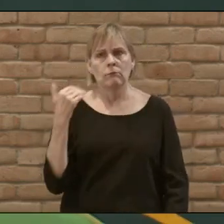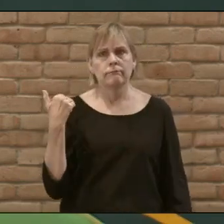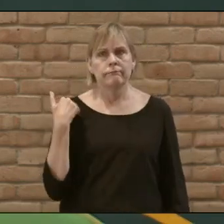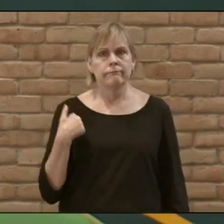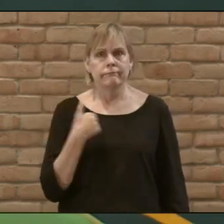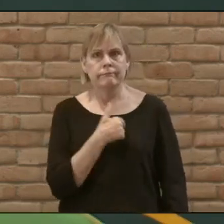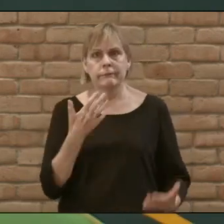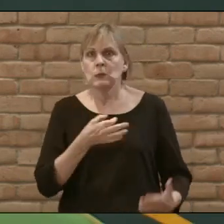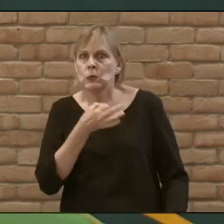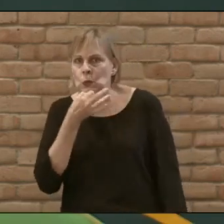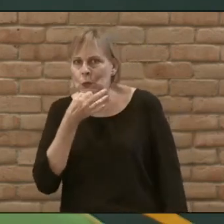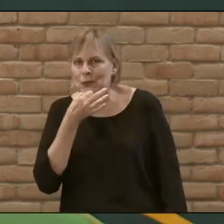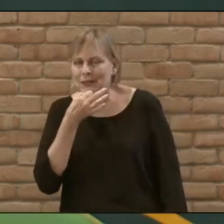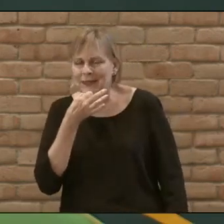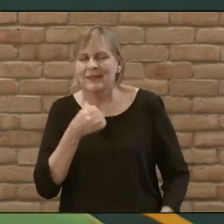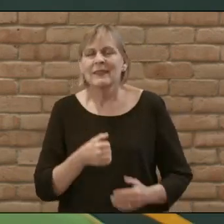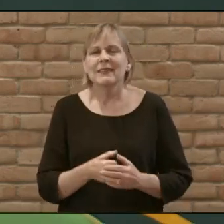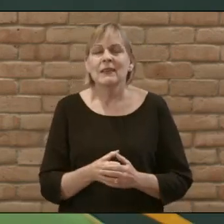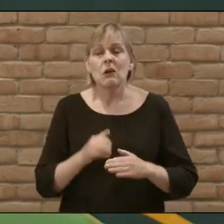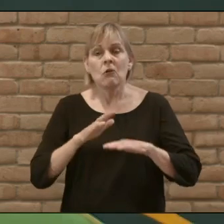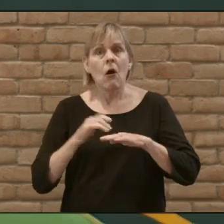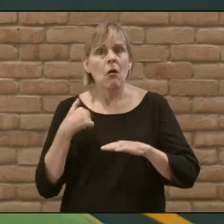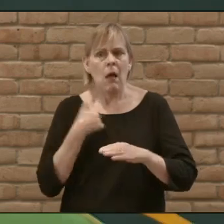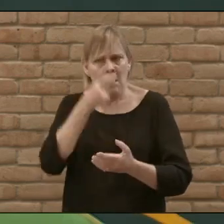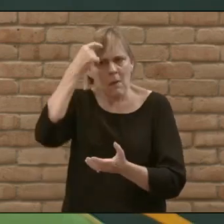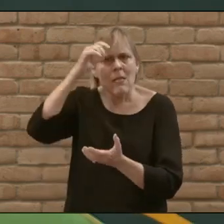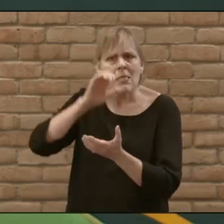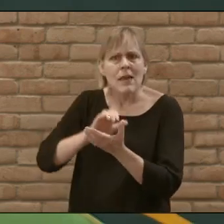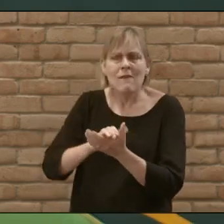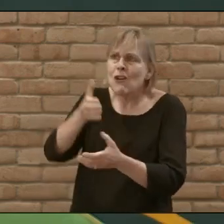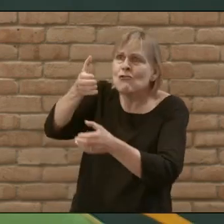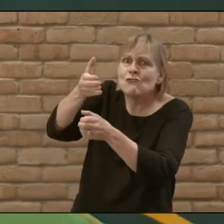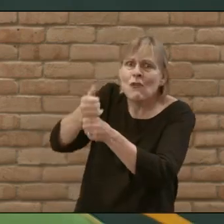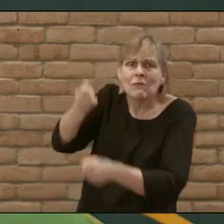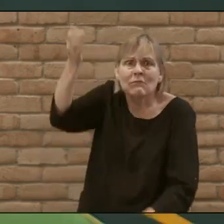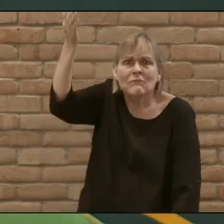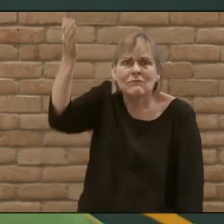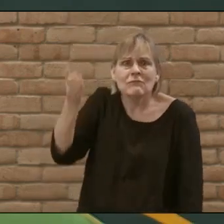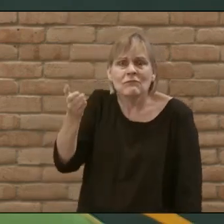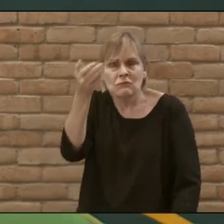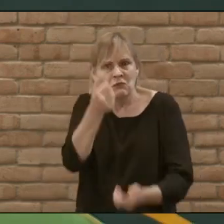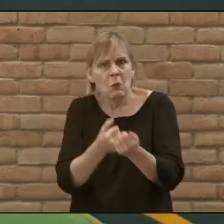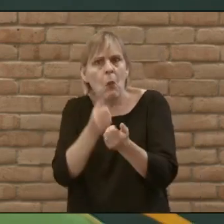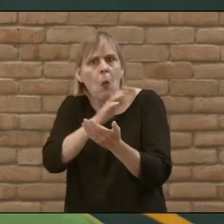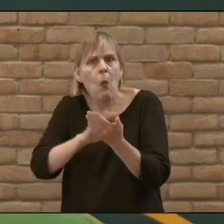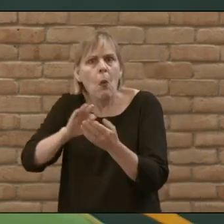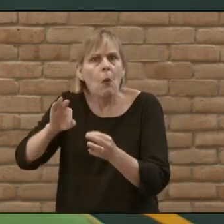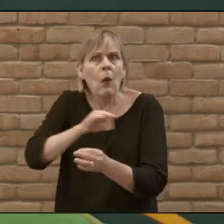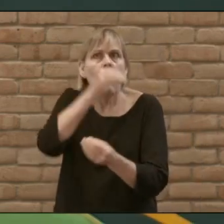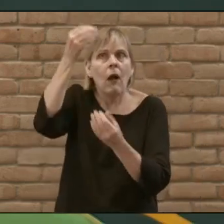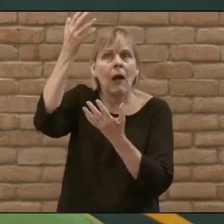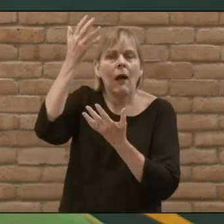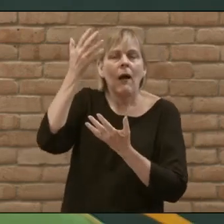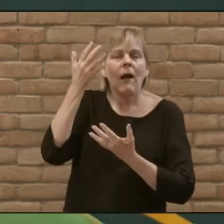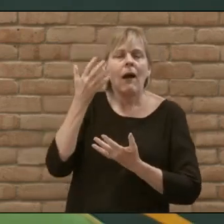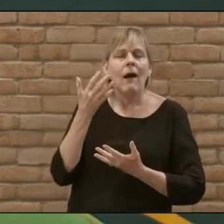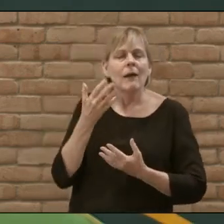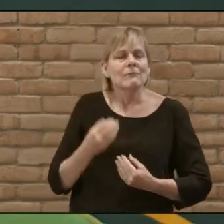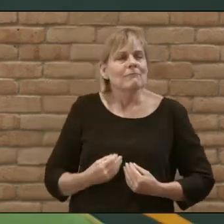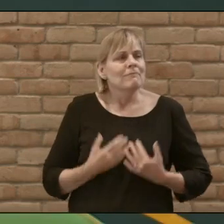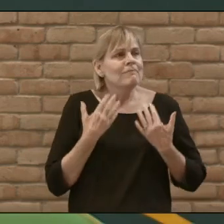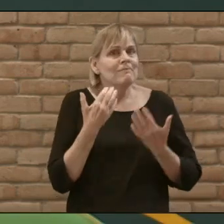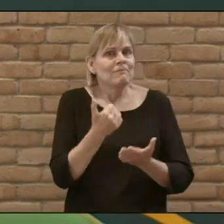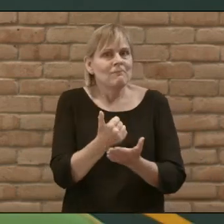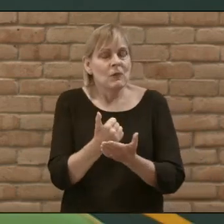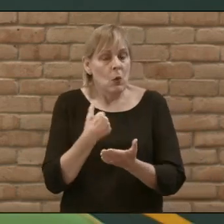us here in a moment You call us to believe that To trust in that And so pour out your Holy Spirit over us That you would help